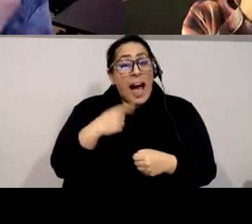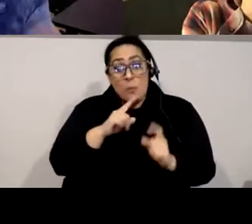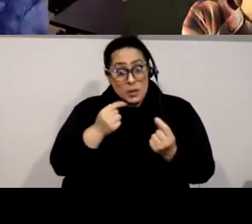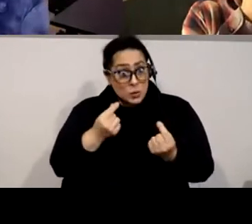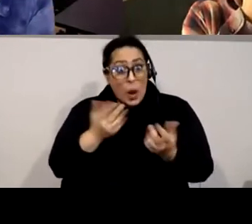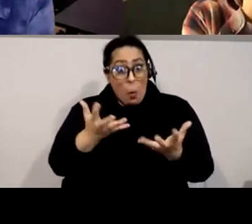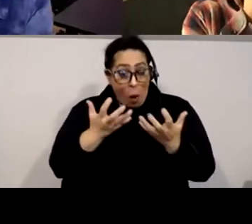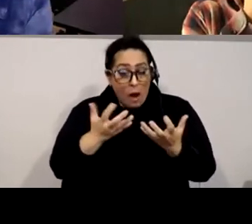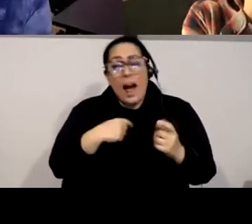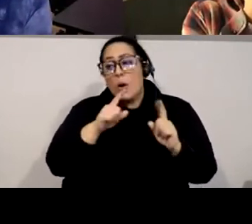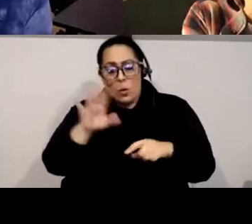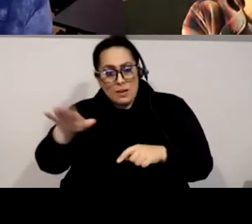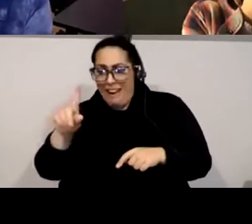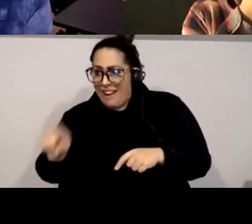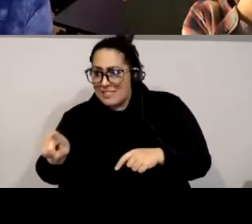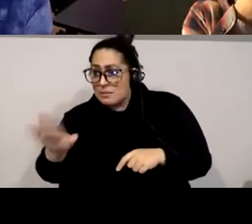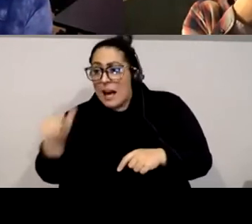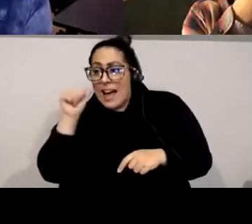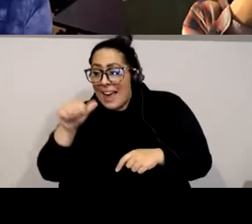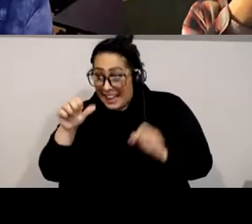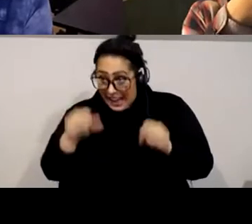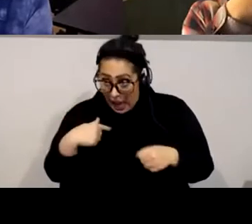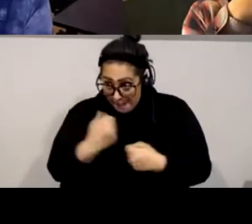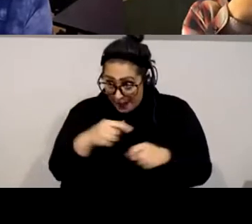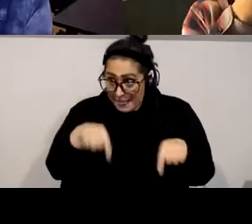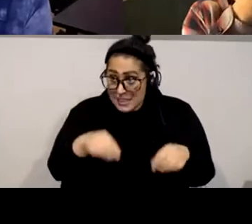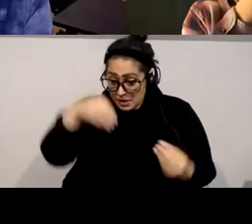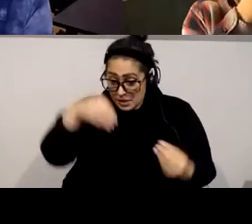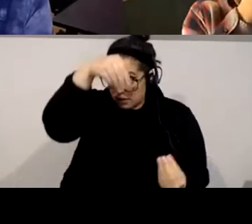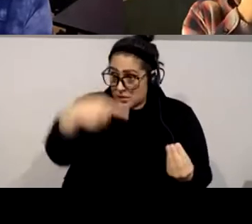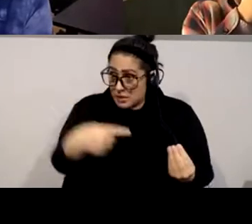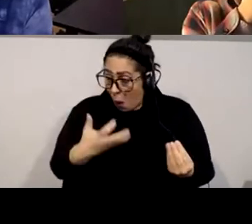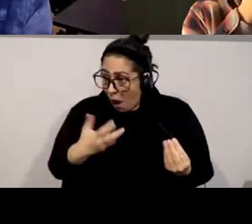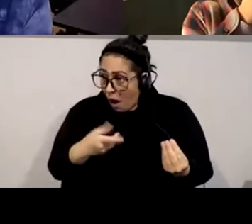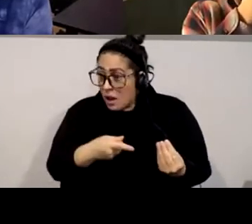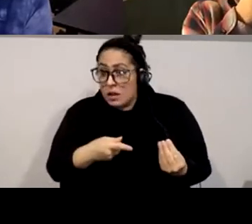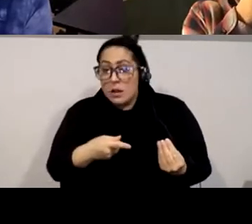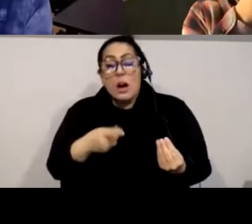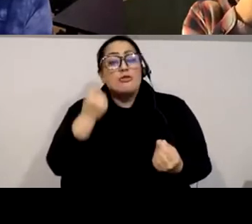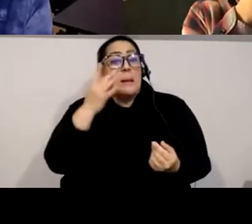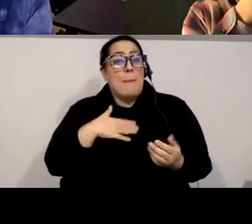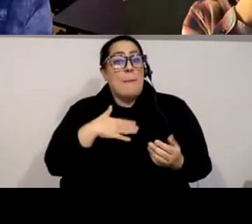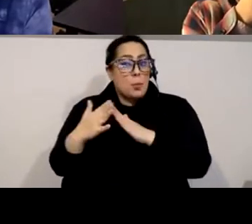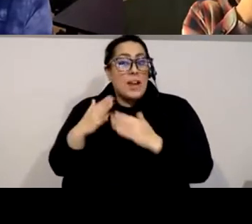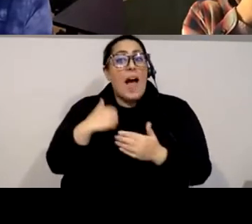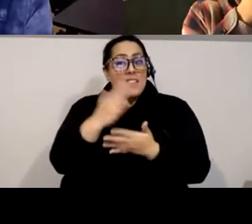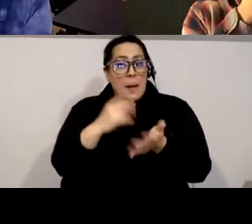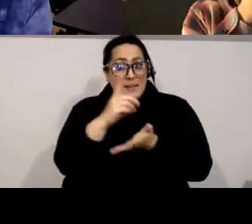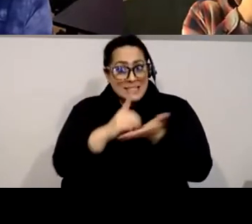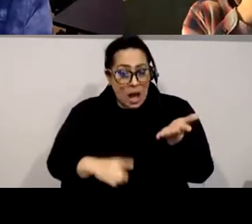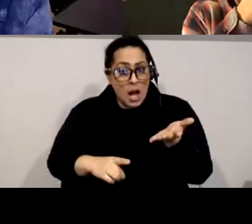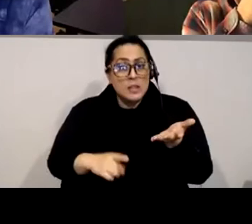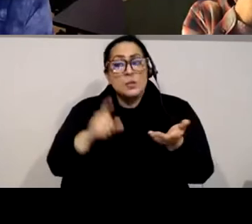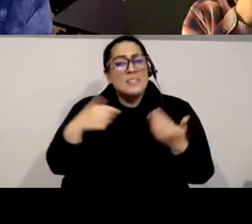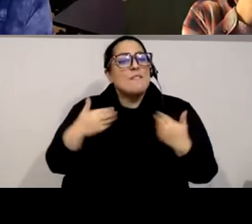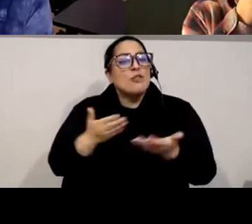i could make it and there are certain like designs in the community um where if you made it and you didn't have the right and we